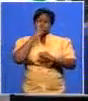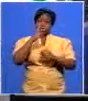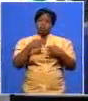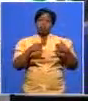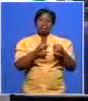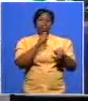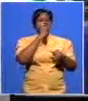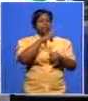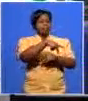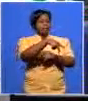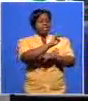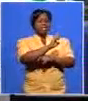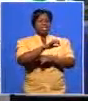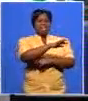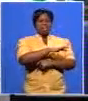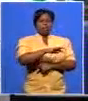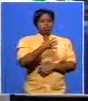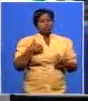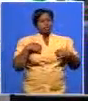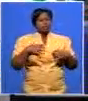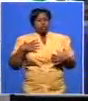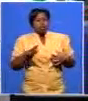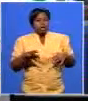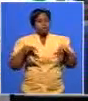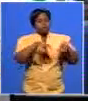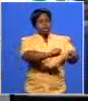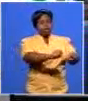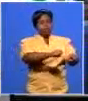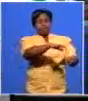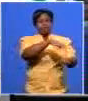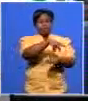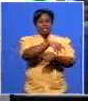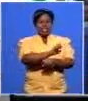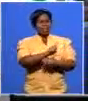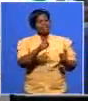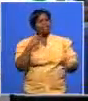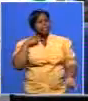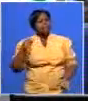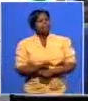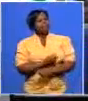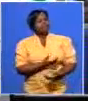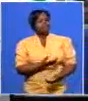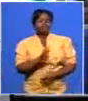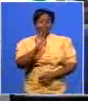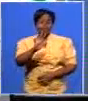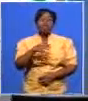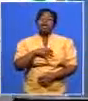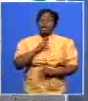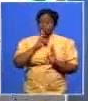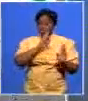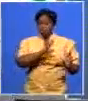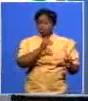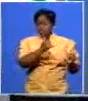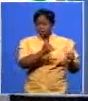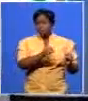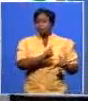elizabeth for example you were very anxious to have a stronger presence in that province i will answer your question right now lynette